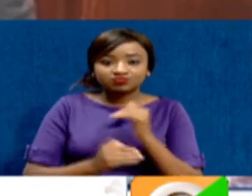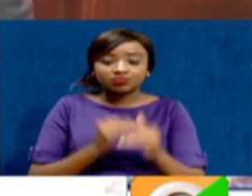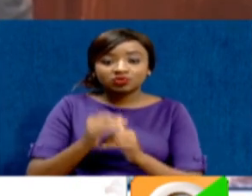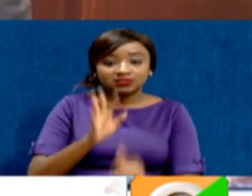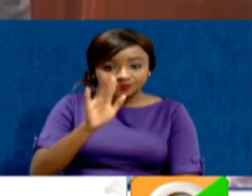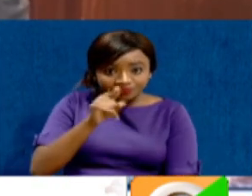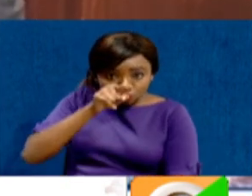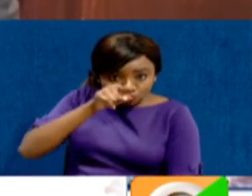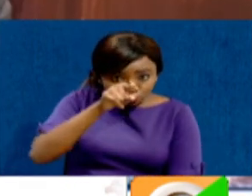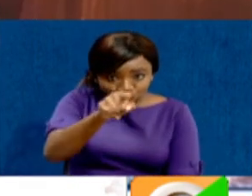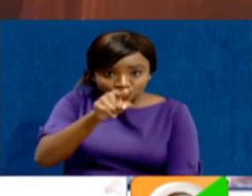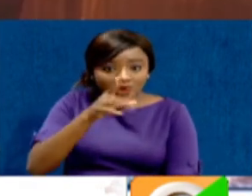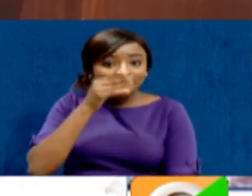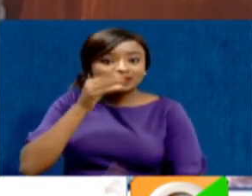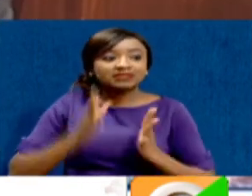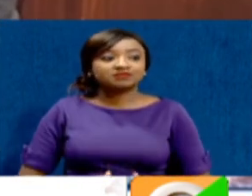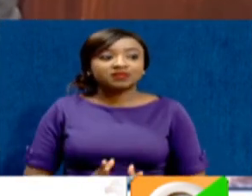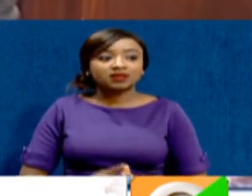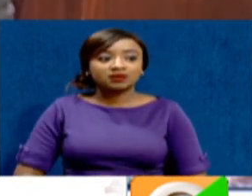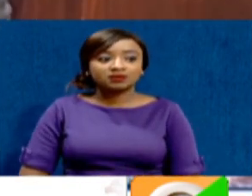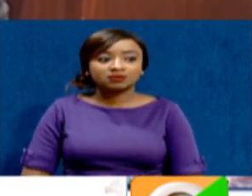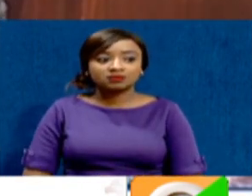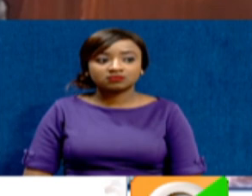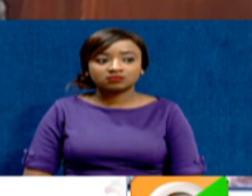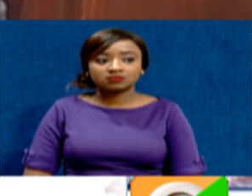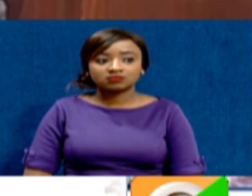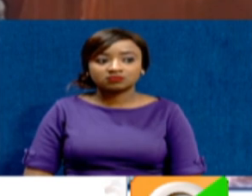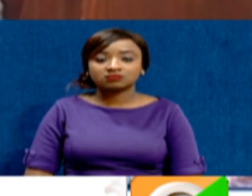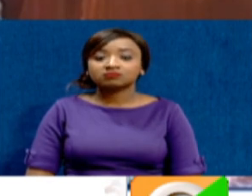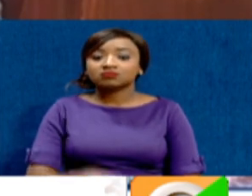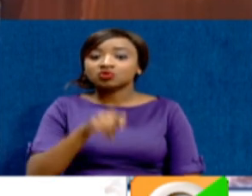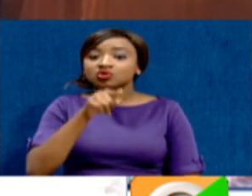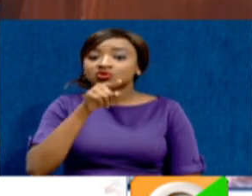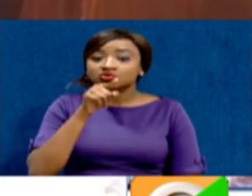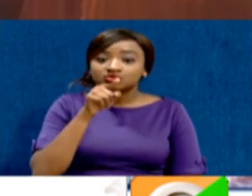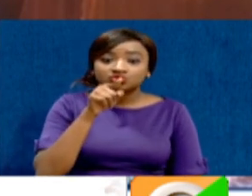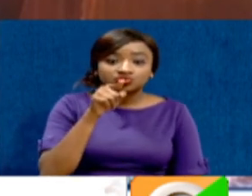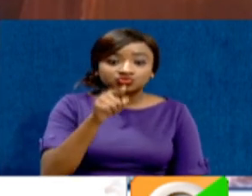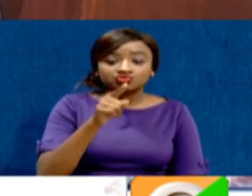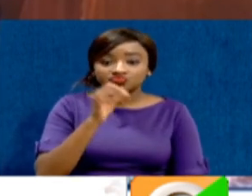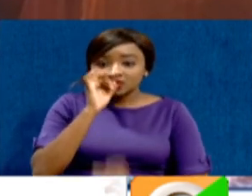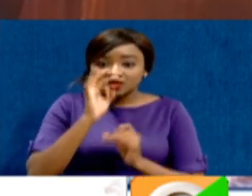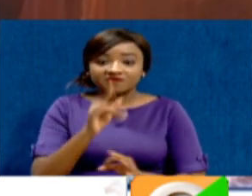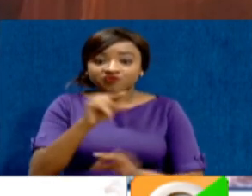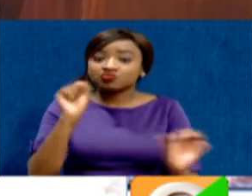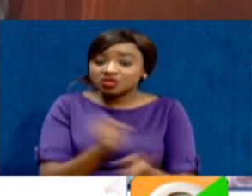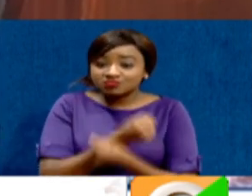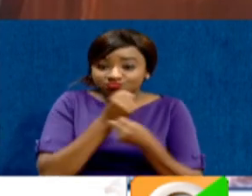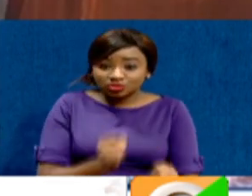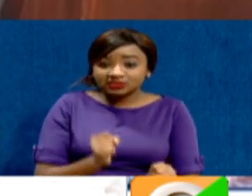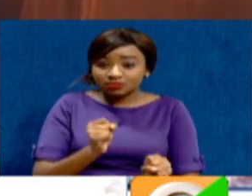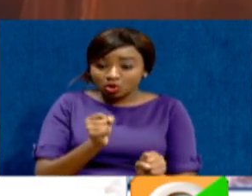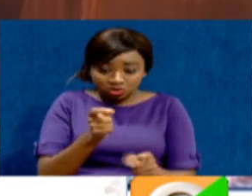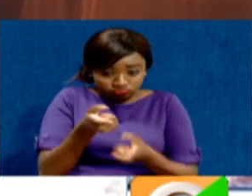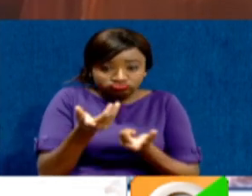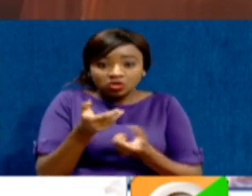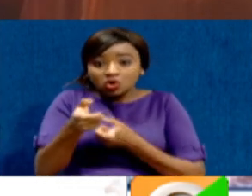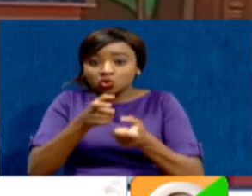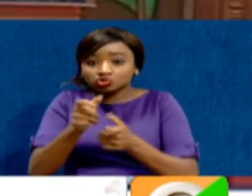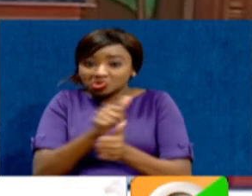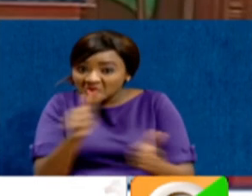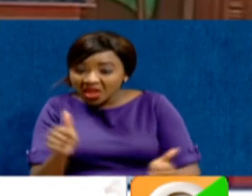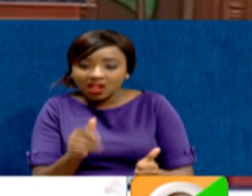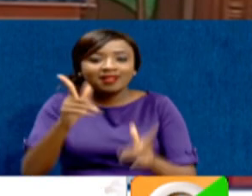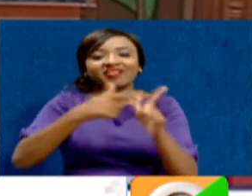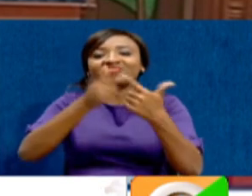you, Mr. Speaker, who has been defied. And Mr. Speaker, if you cannot sit on that seat, this will be a good time to